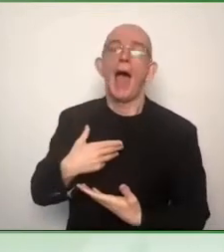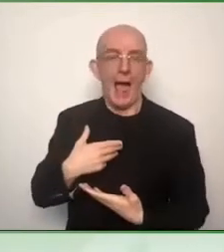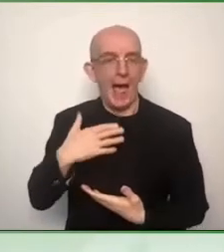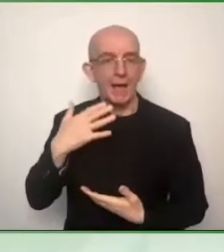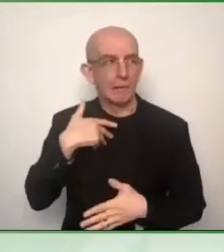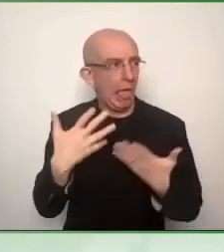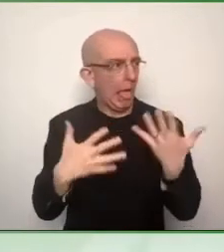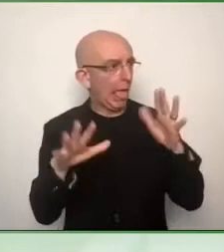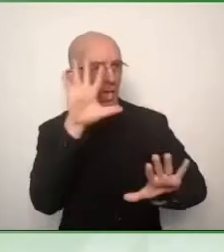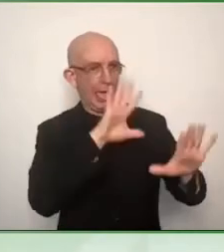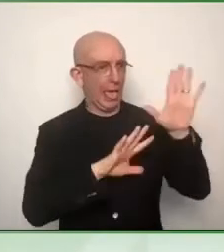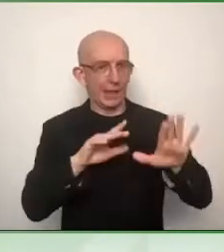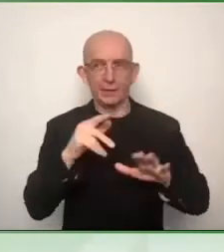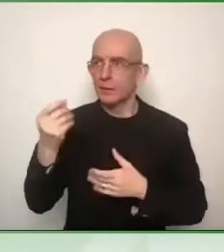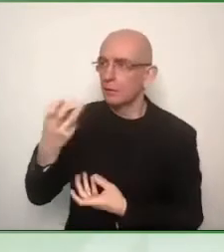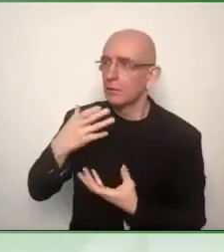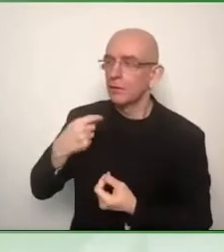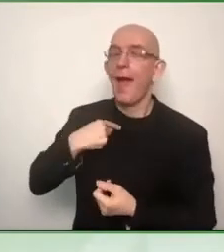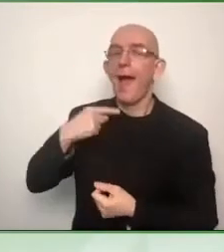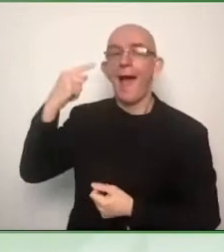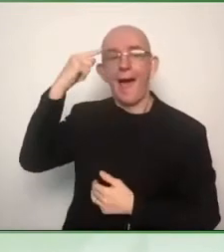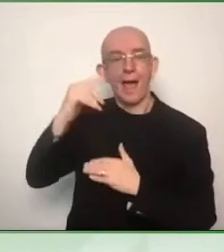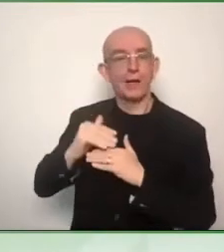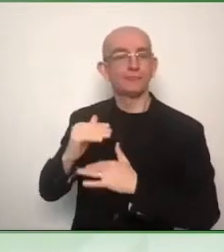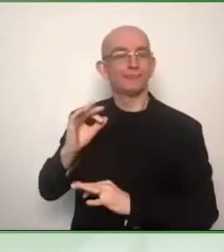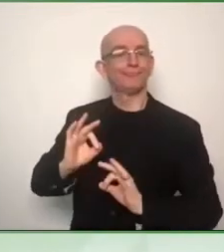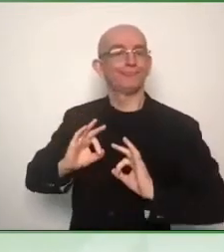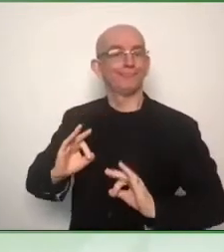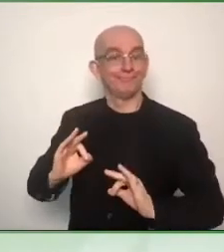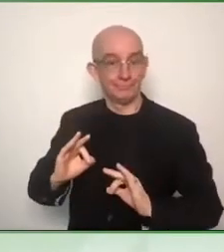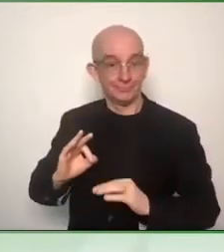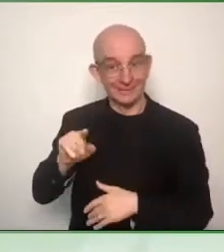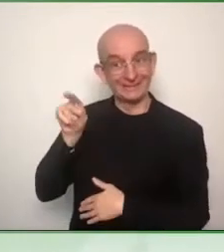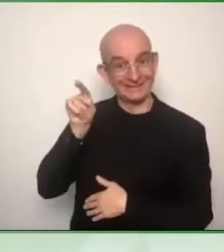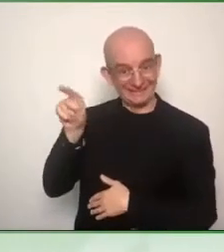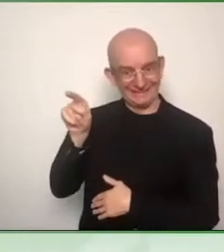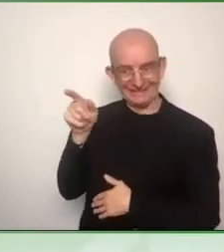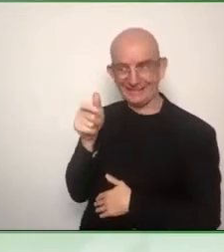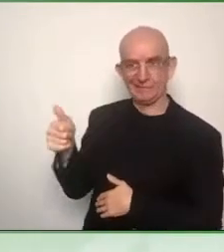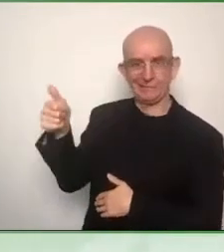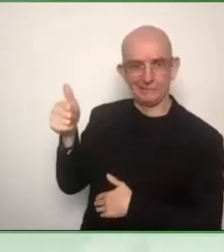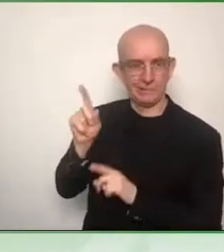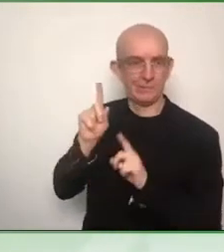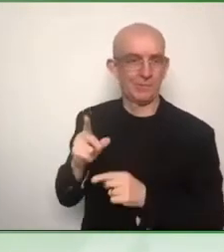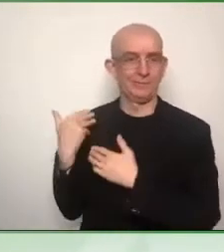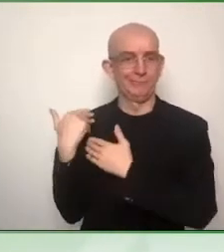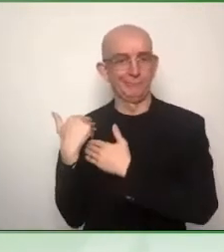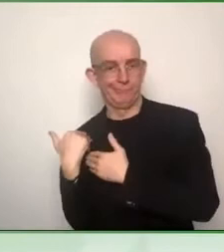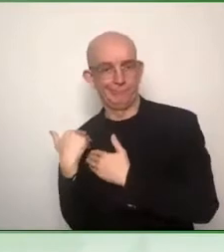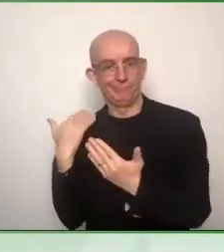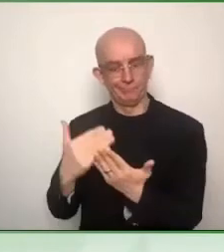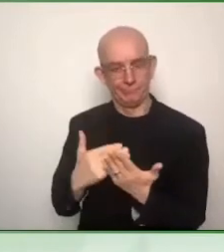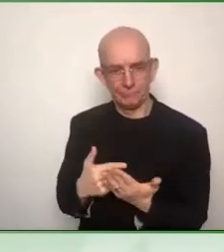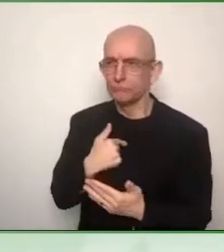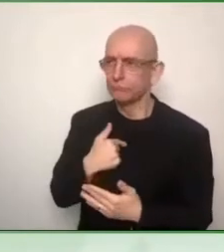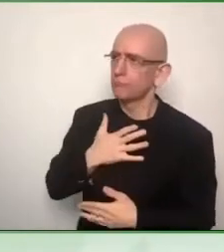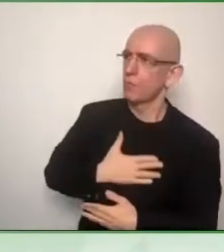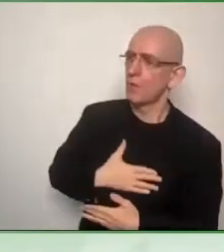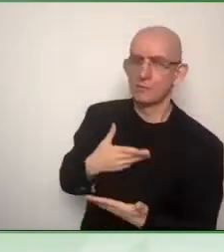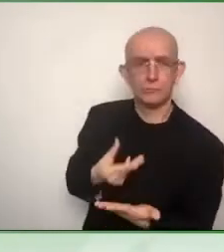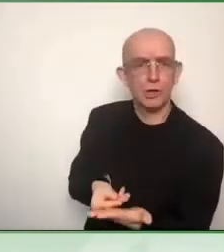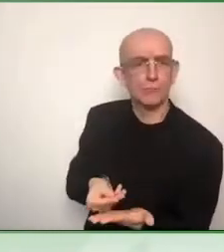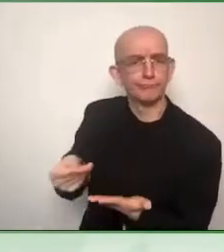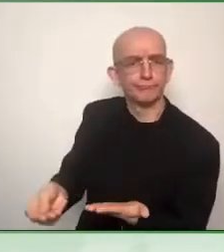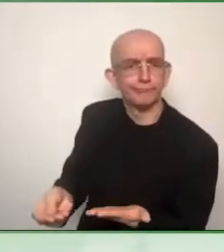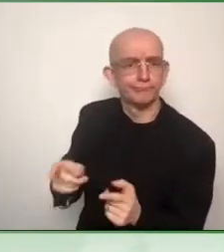accessible. So those two things. So that is what the Act basically does. The Act was adopted, formally adopted